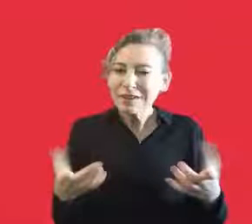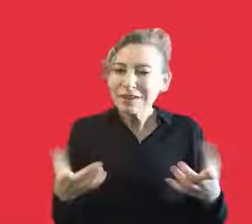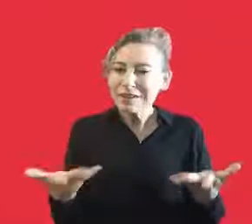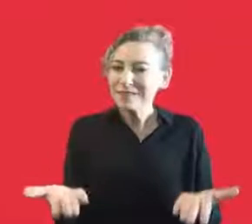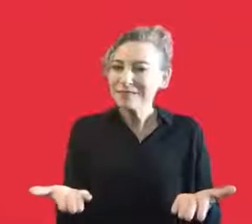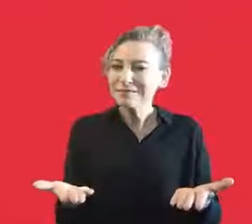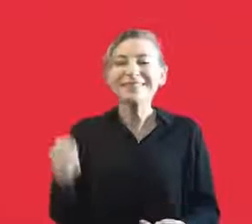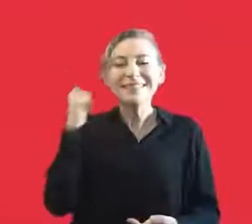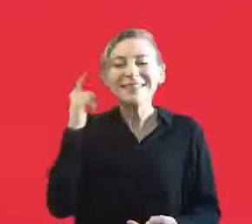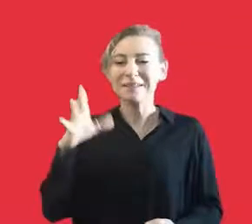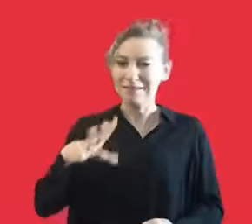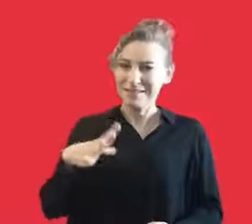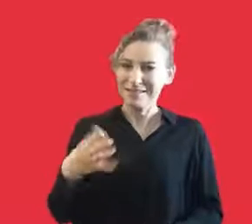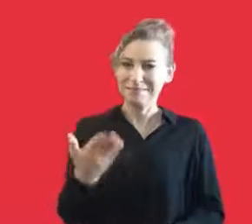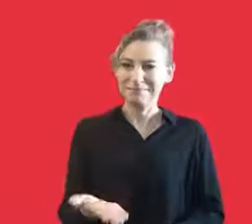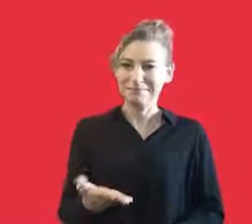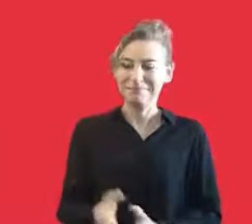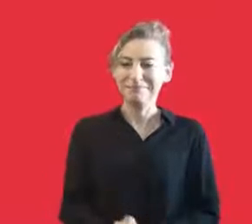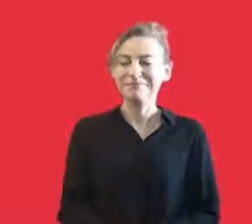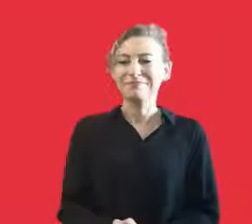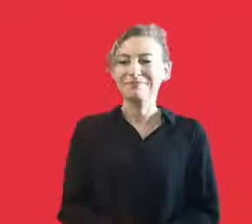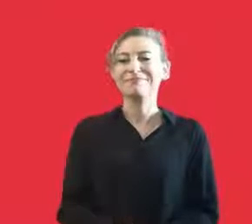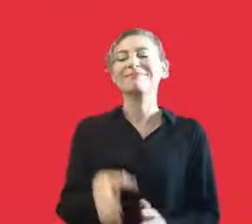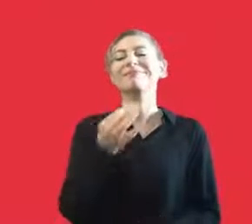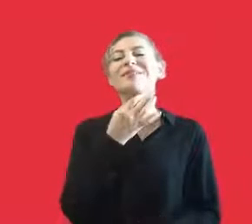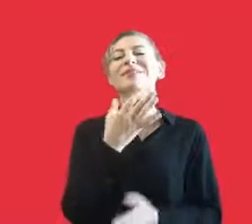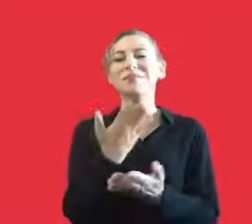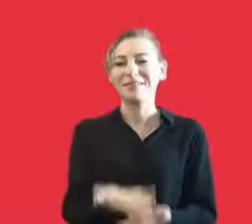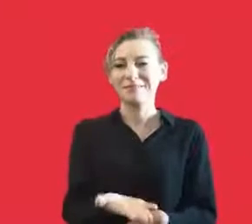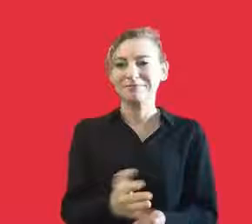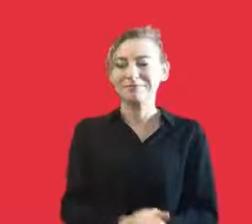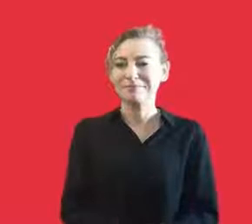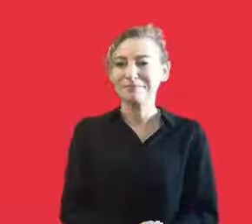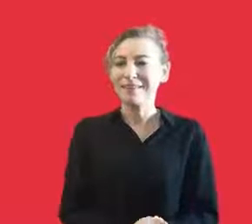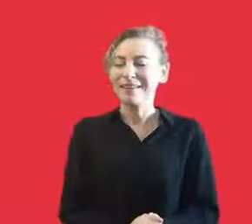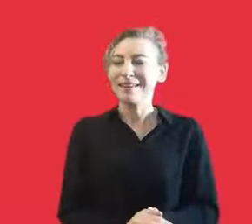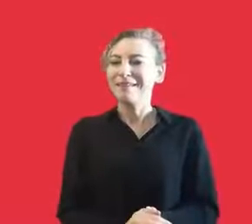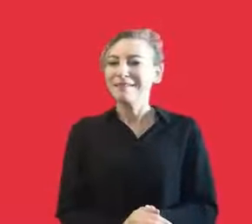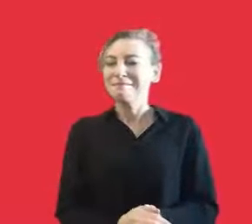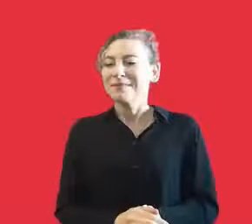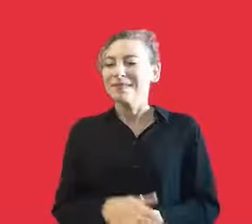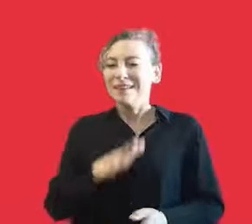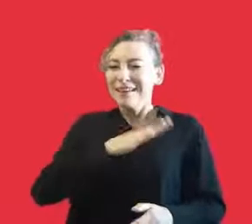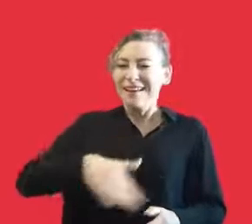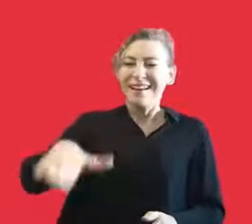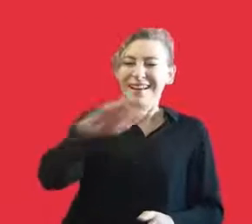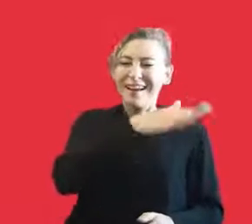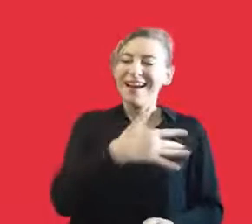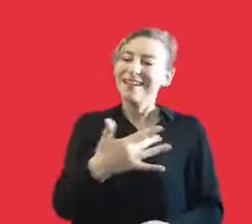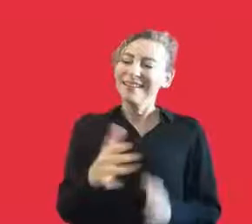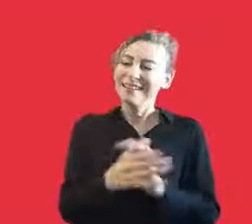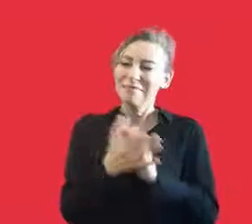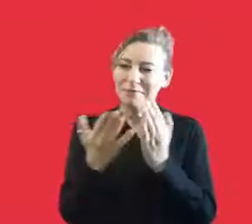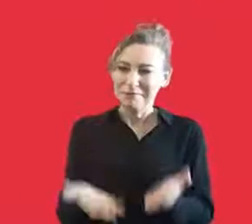like to hear the position of volunteerism here. Well, first of all, thank you very much. Thank you. And I would like to thank everyone who